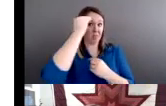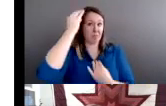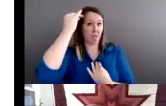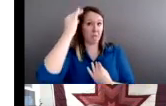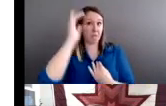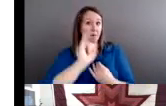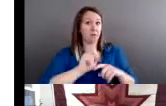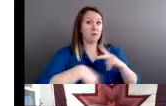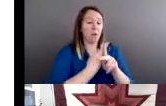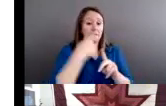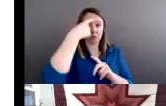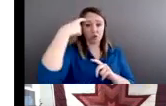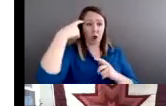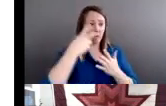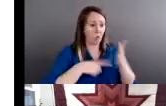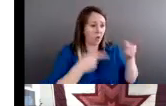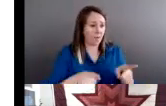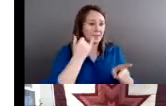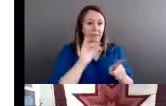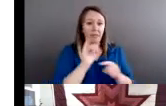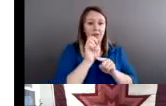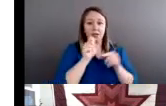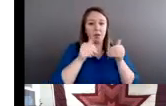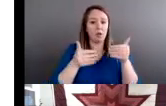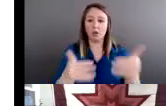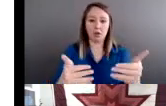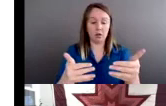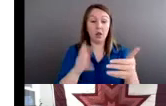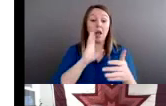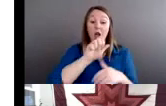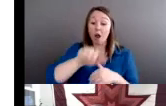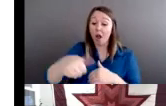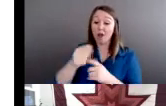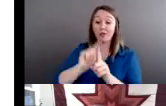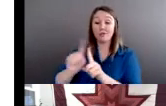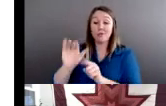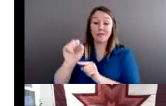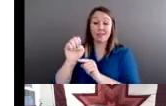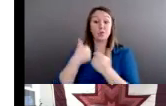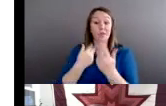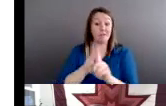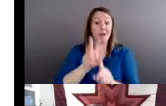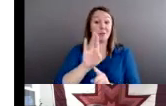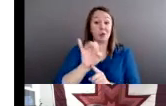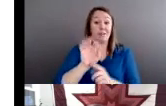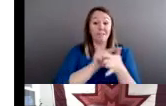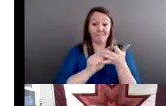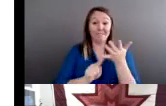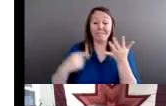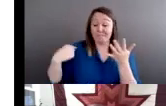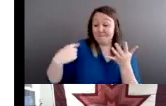And in all of the other cases were filed, we have filed briefs, we have won. And we're going to